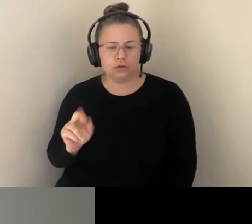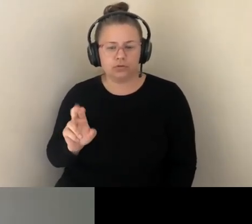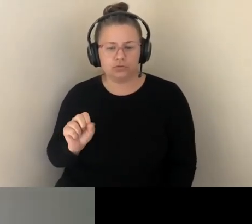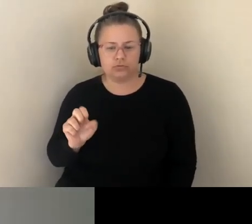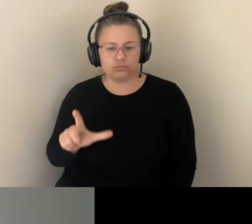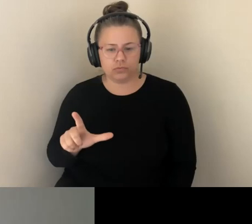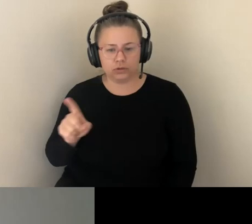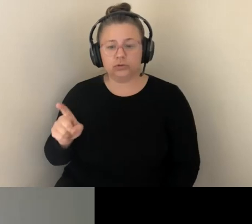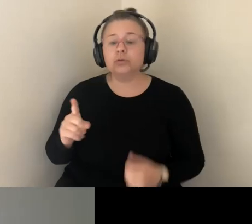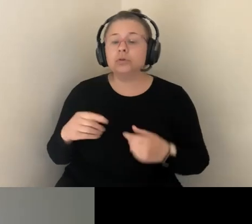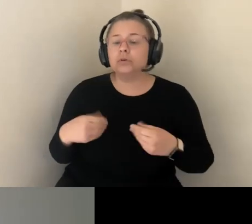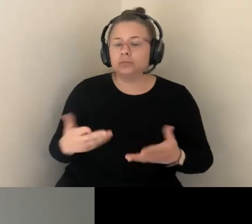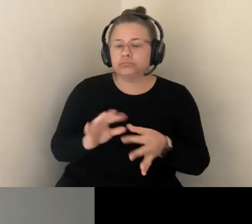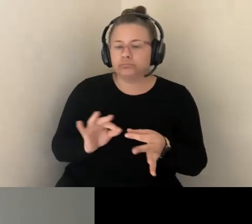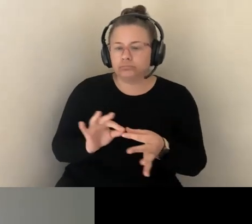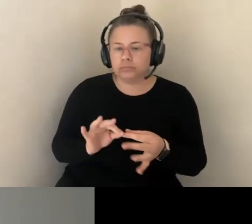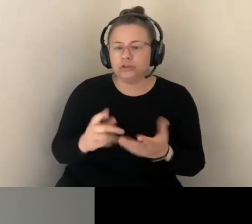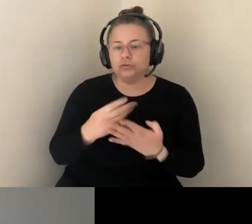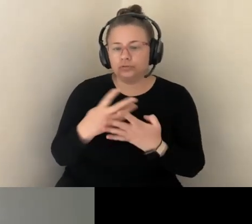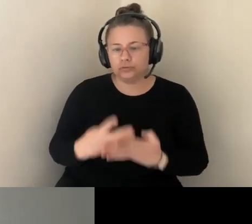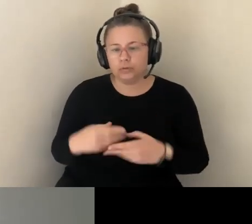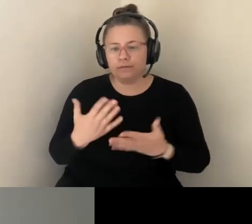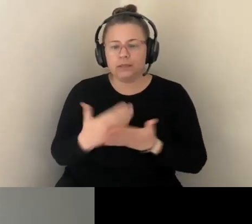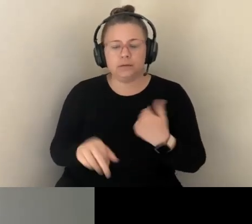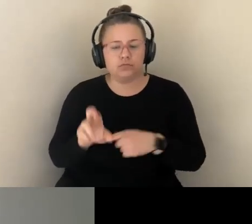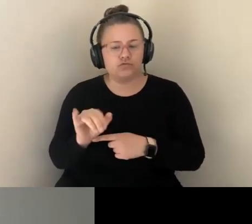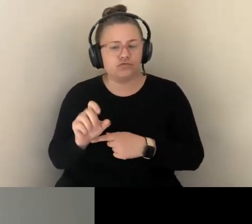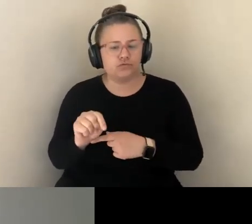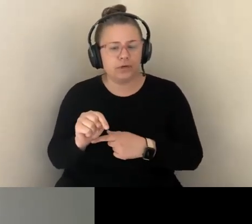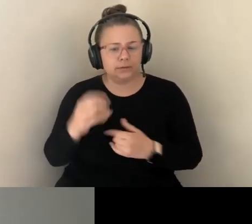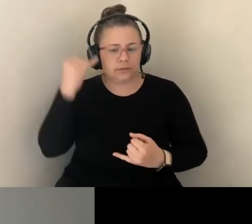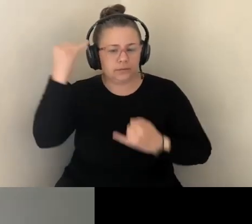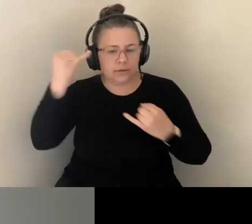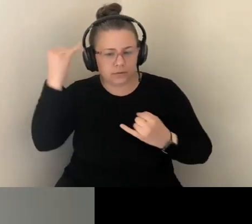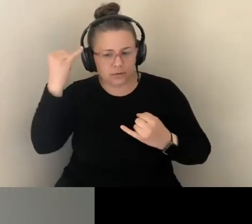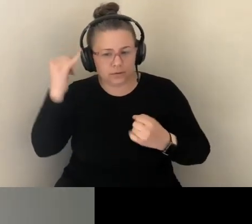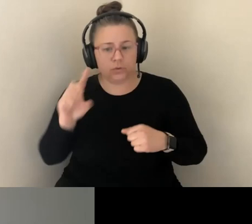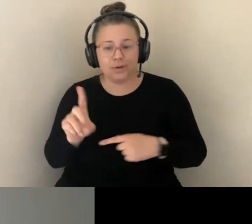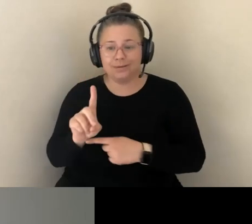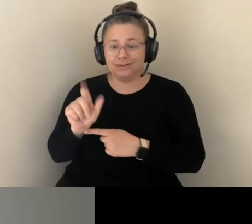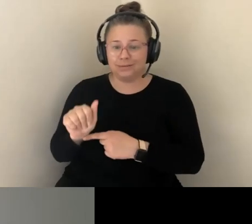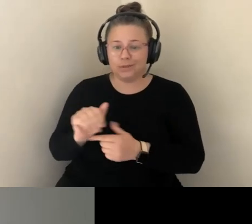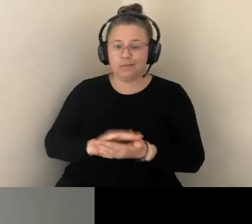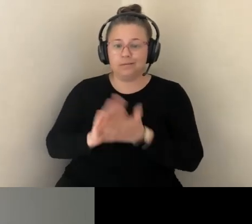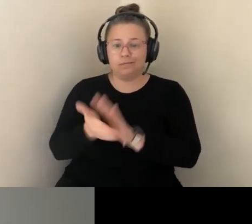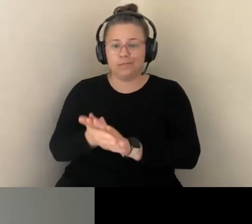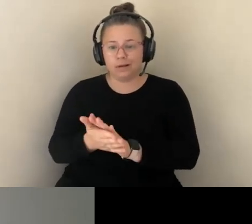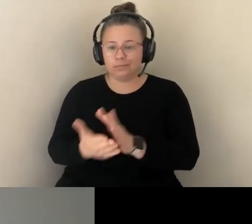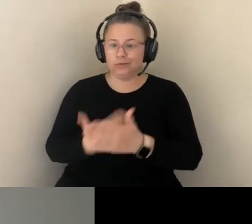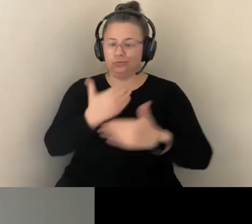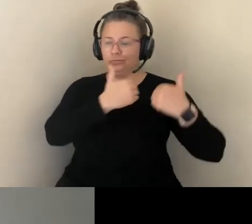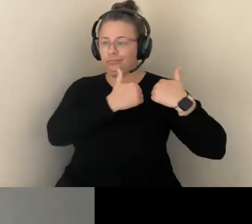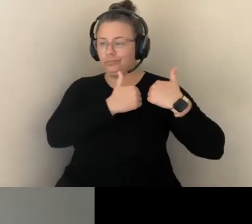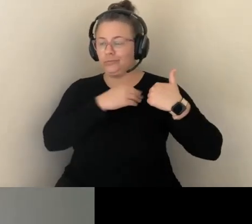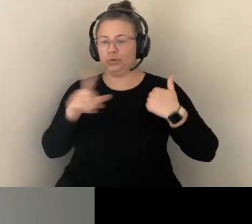UNQUOTE, IRRESPONSIBILITY, WHERE INDIVIDUALS ARE STIGMATIZED FOR HAVING CHILDREN WITH GENETIC CONDITIONS, A